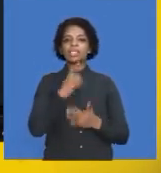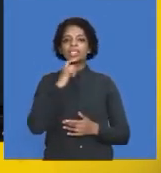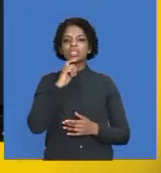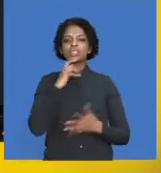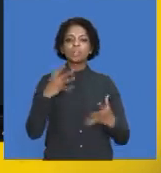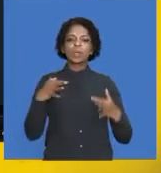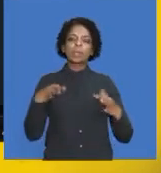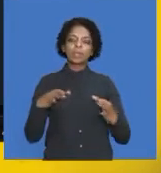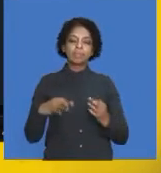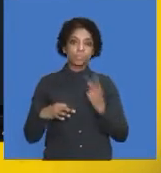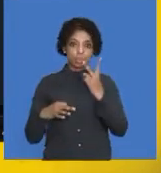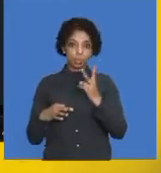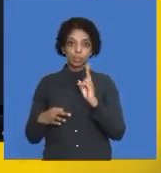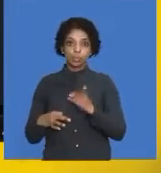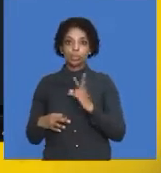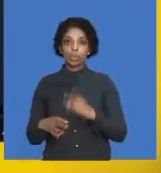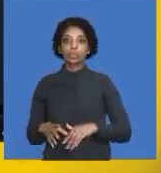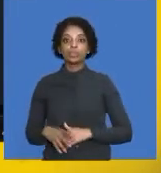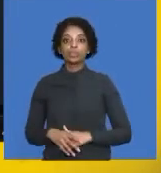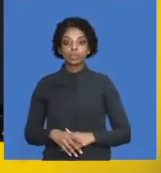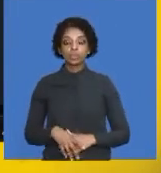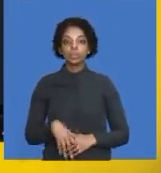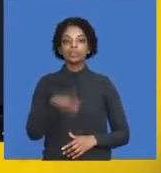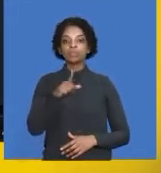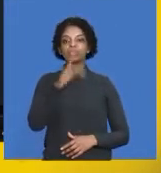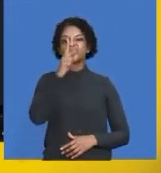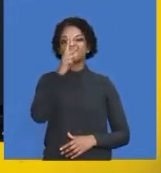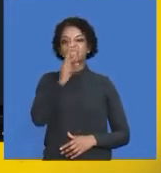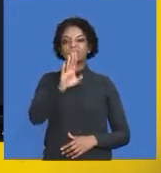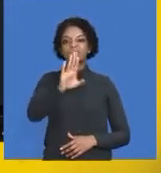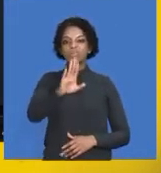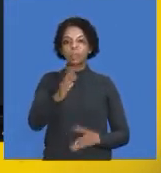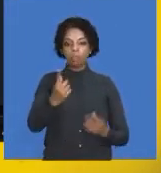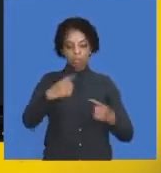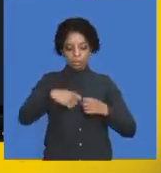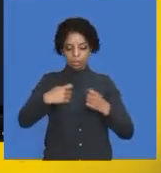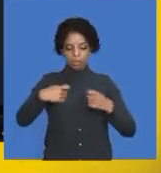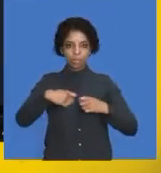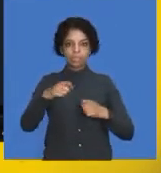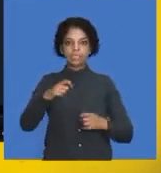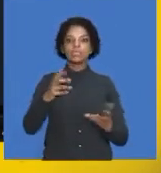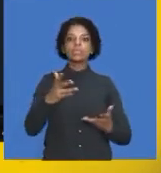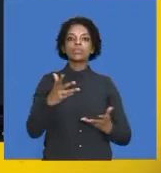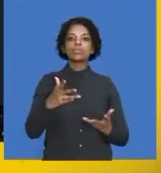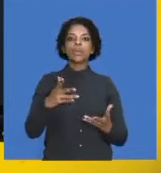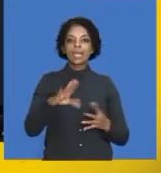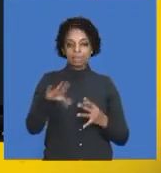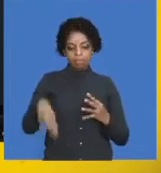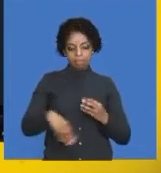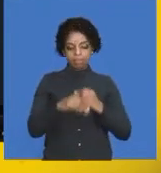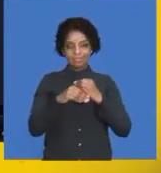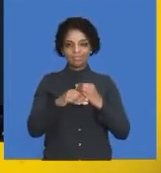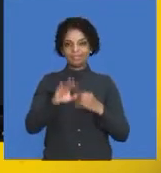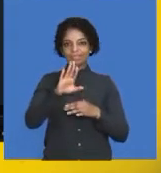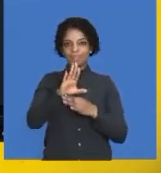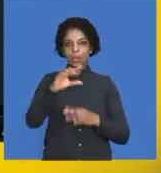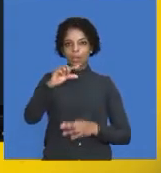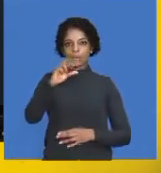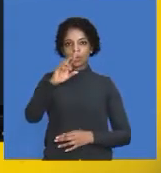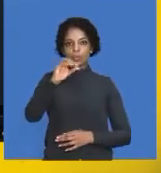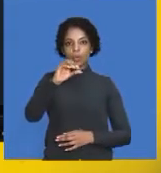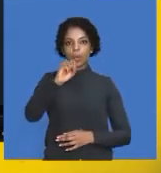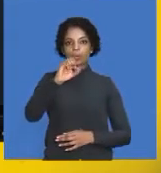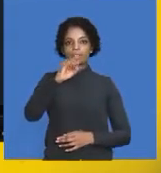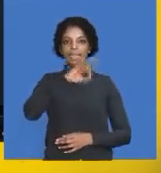well. And therefore, you can see that your contributions must be added to your gross salary to get your total